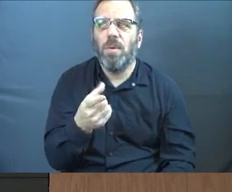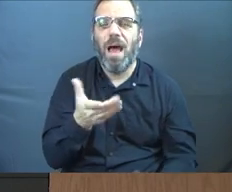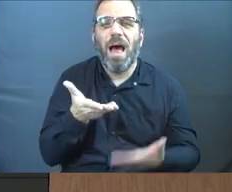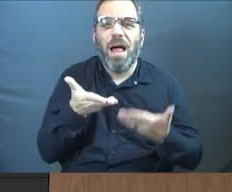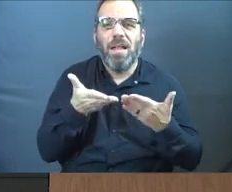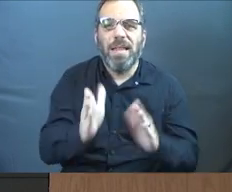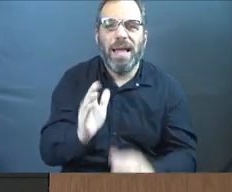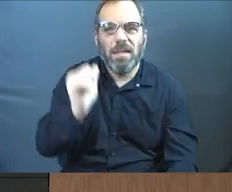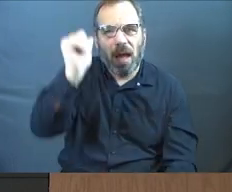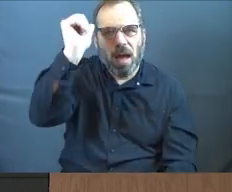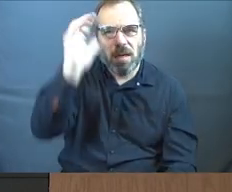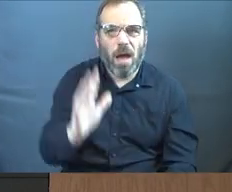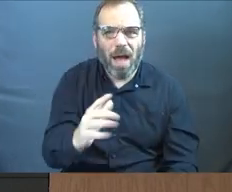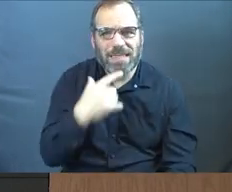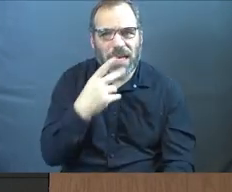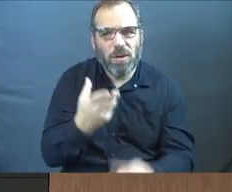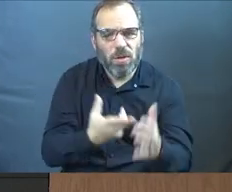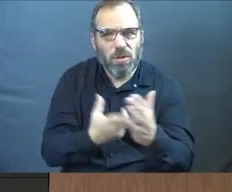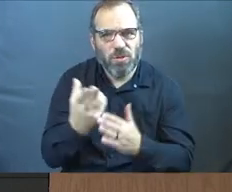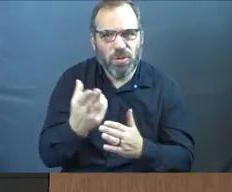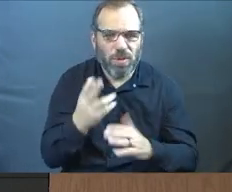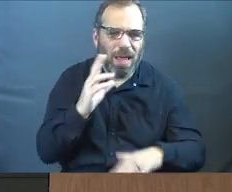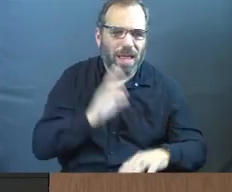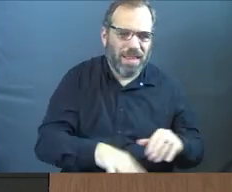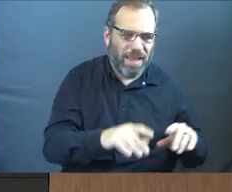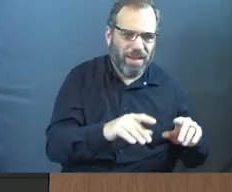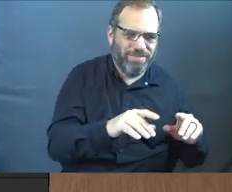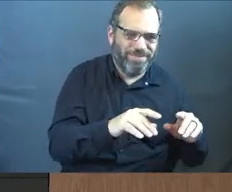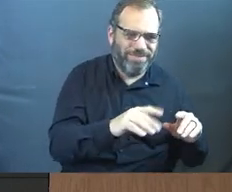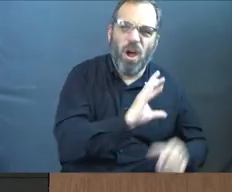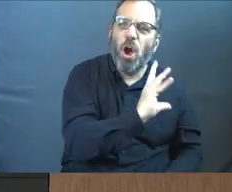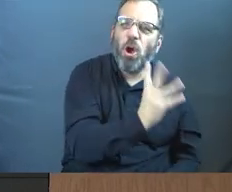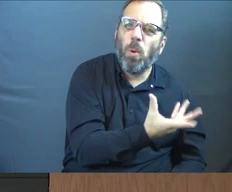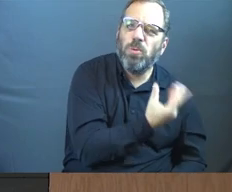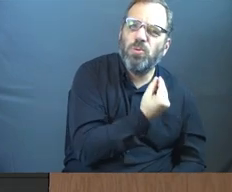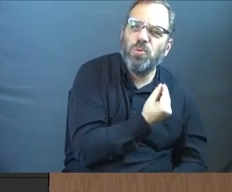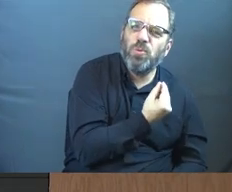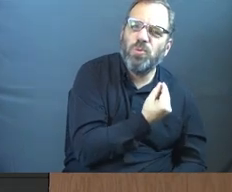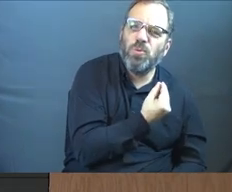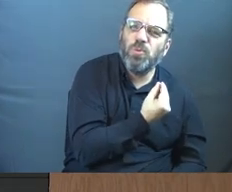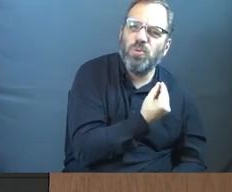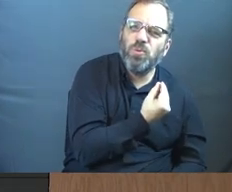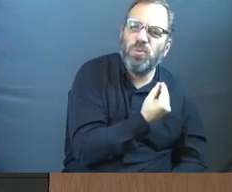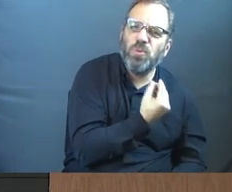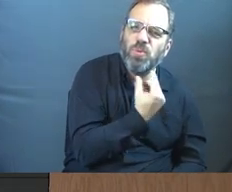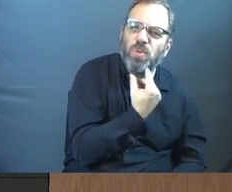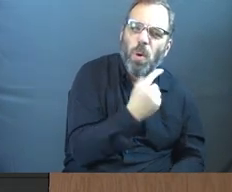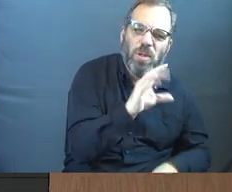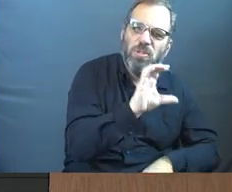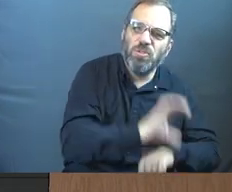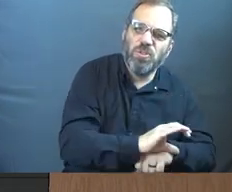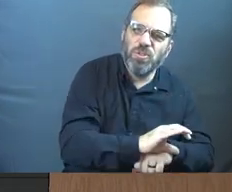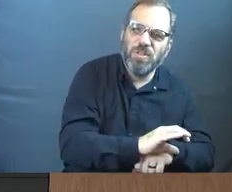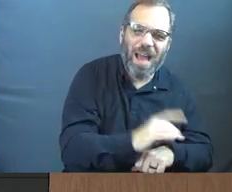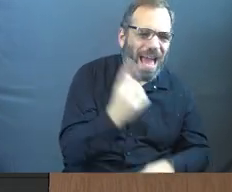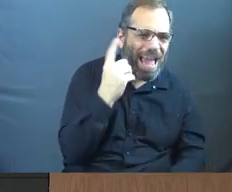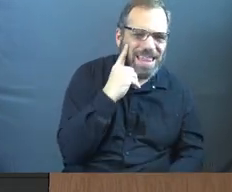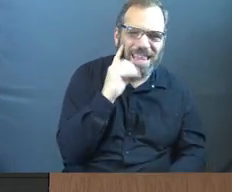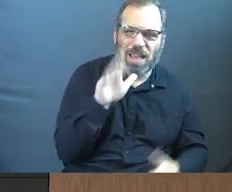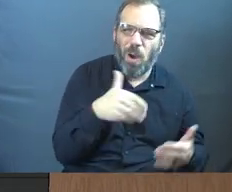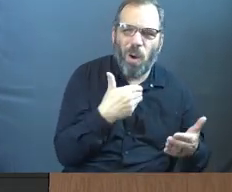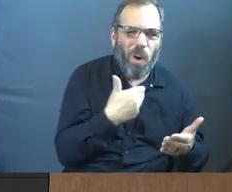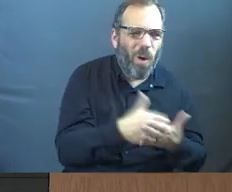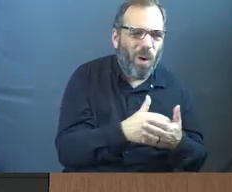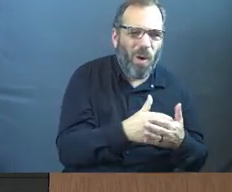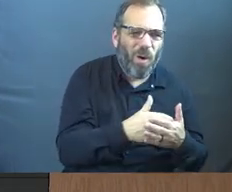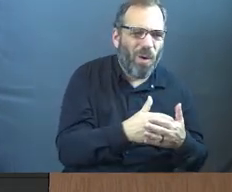God tell you what the truth is instead of letting your tribe tell you what the truth is. Because I think all the tribes have got it a bit